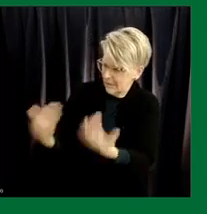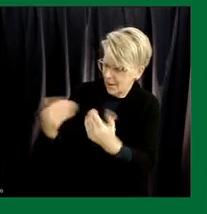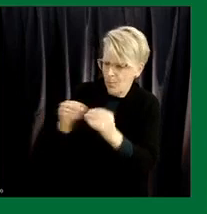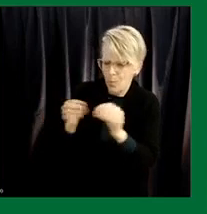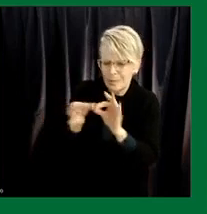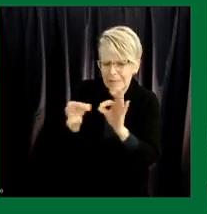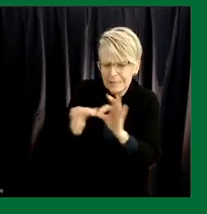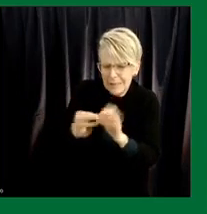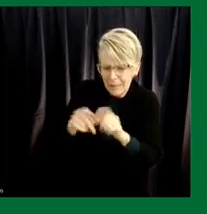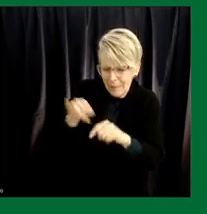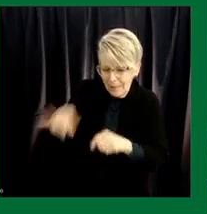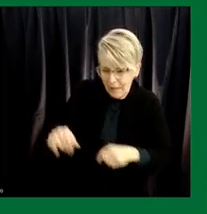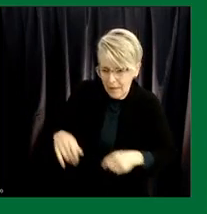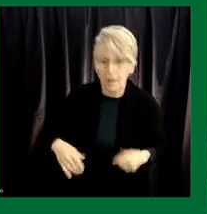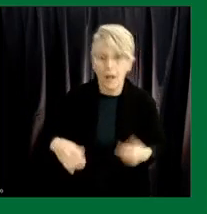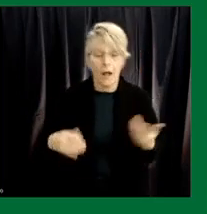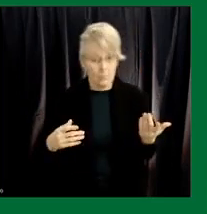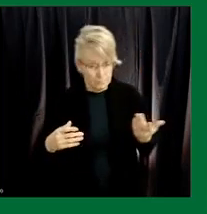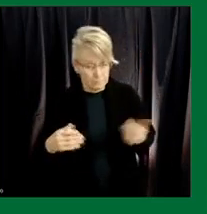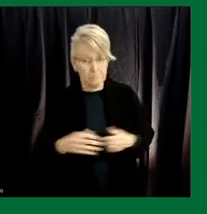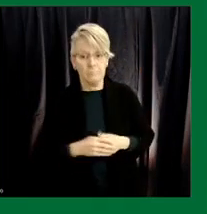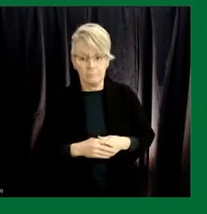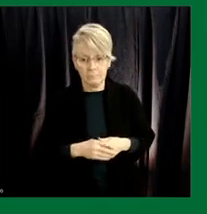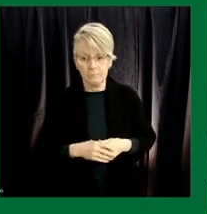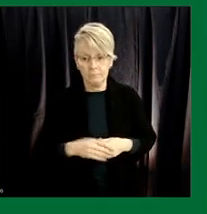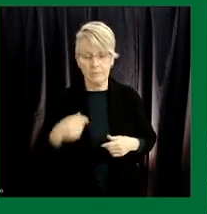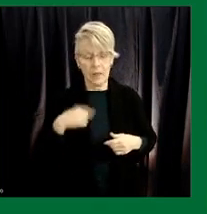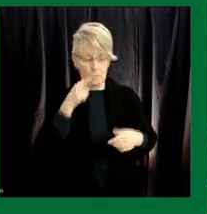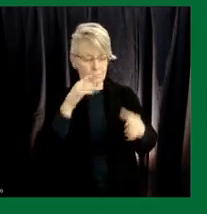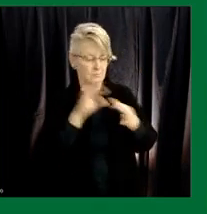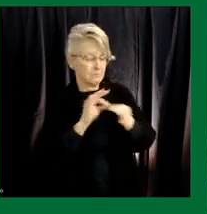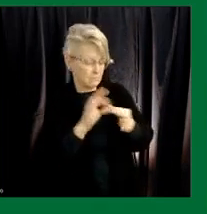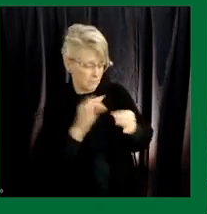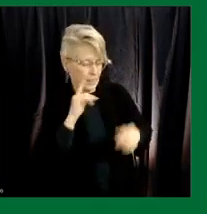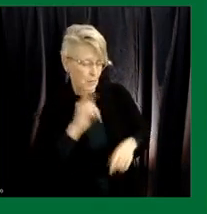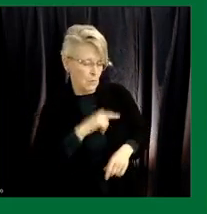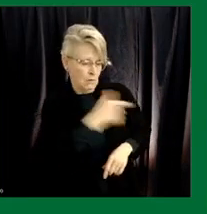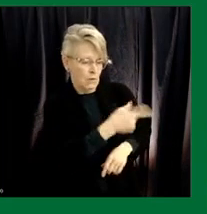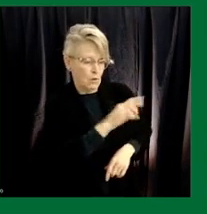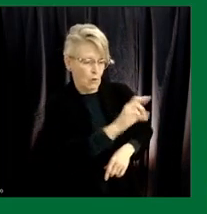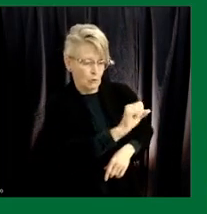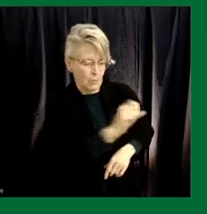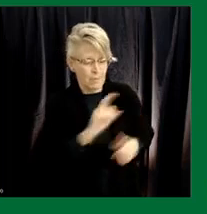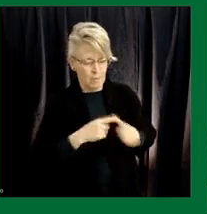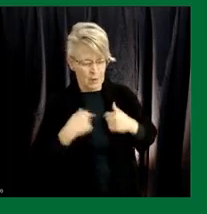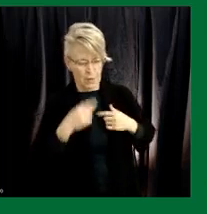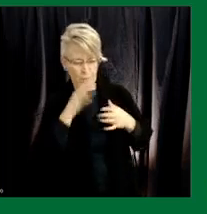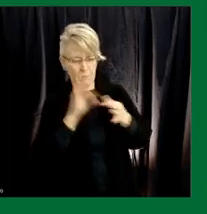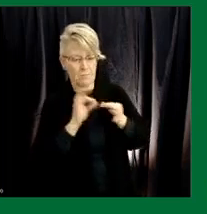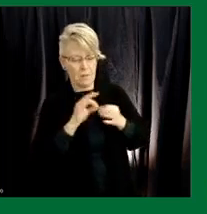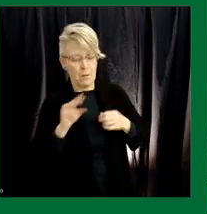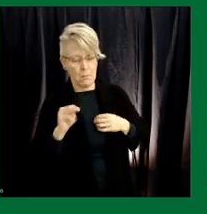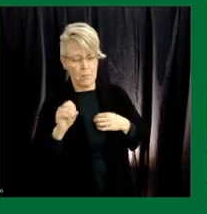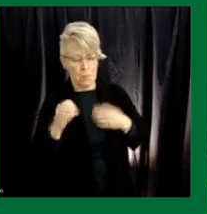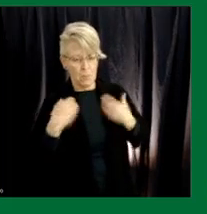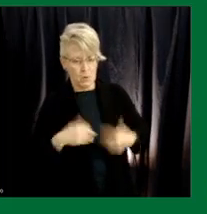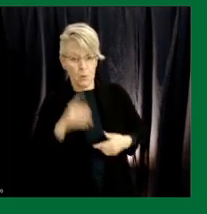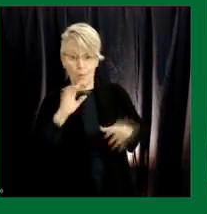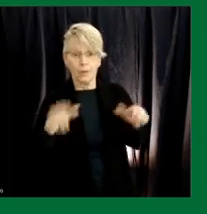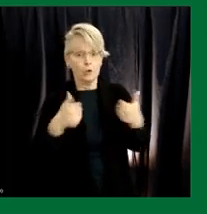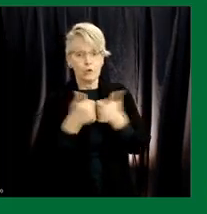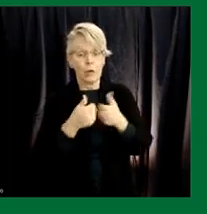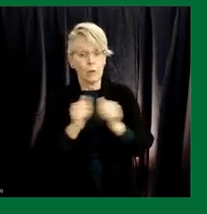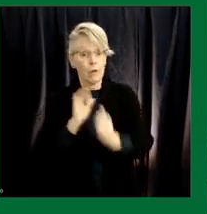that i i would do a very high level and then i'll turn it over to dr shahab but just just speak to you know the primary challenge we have with our